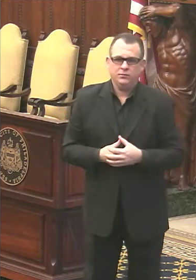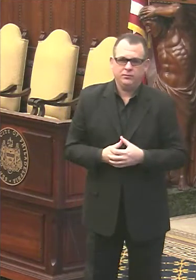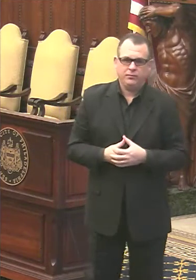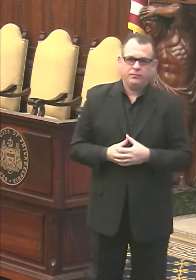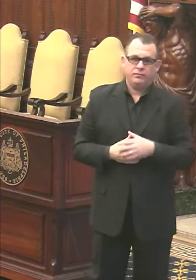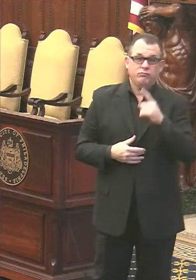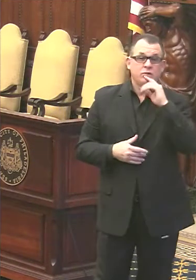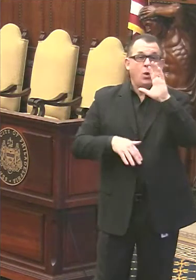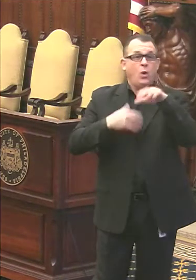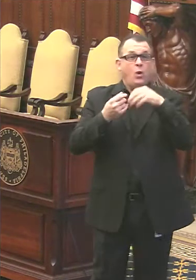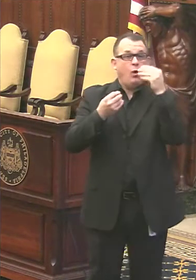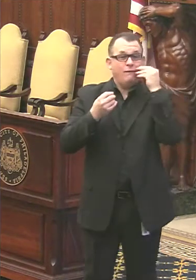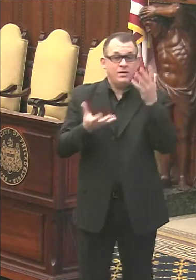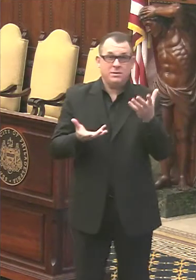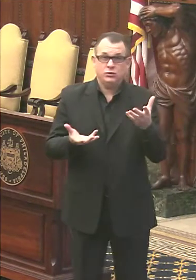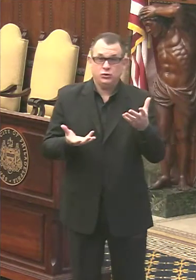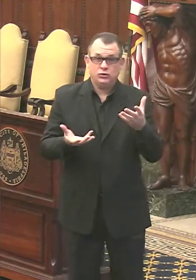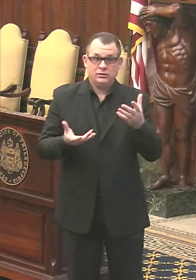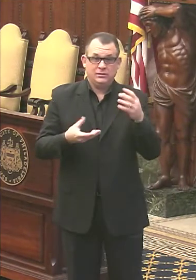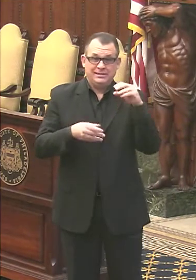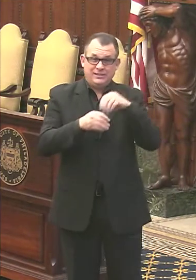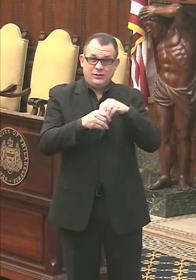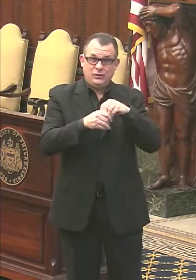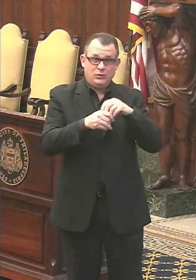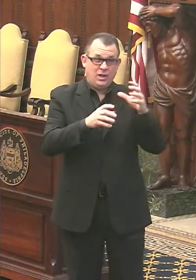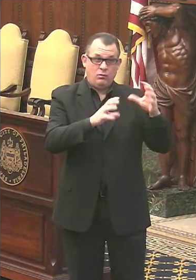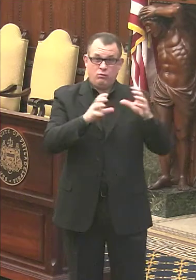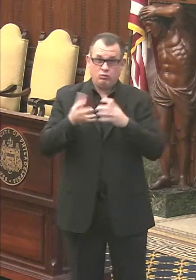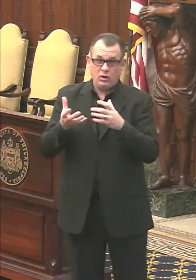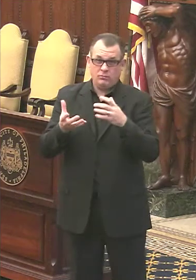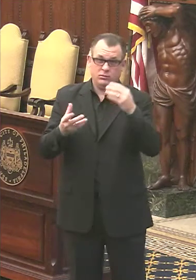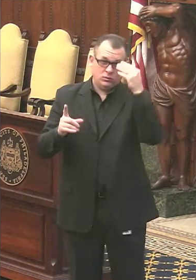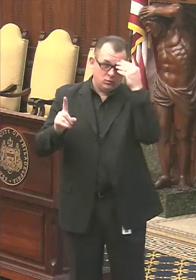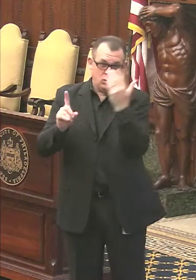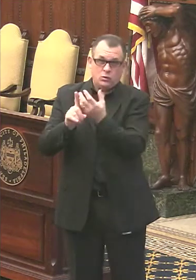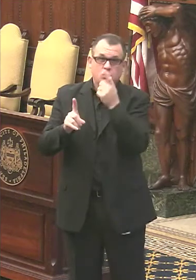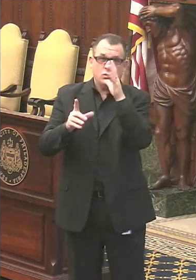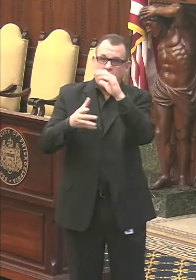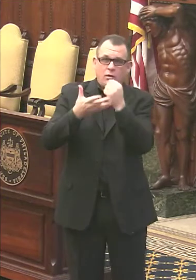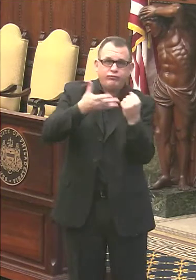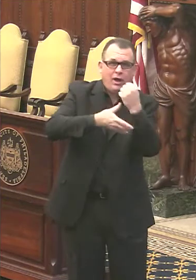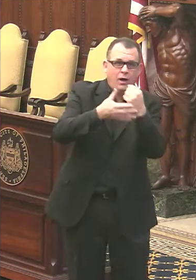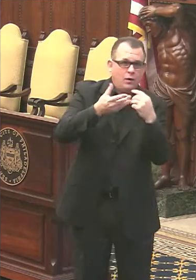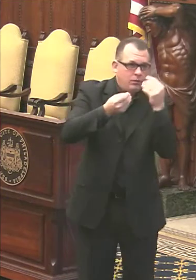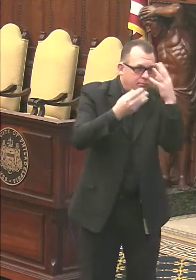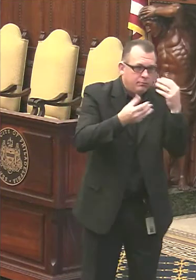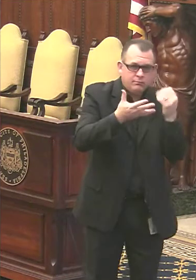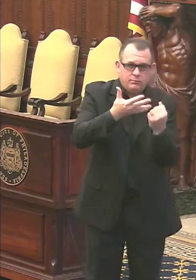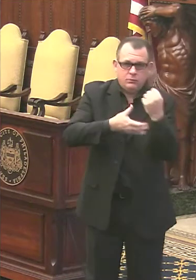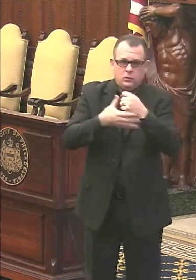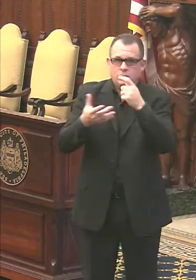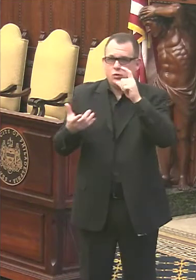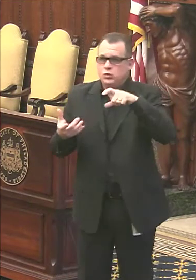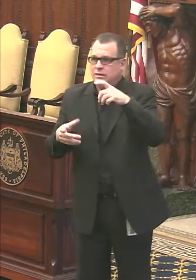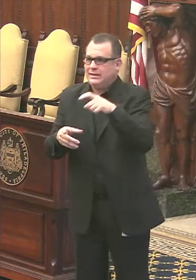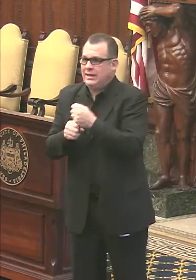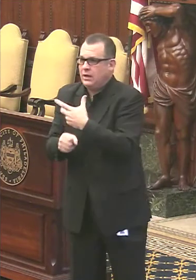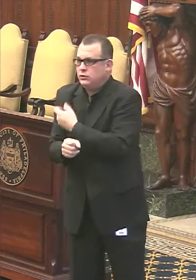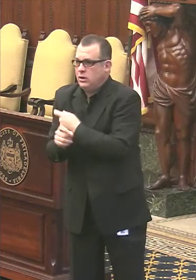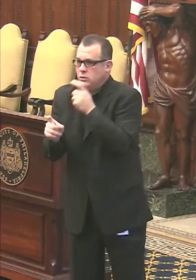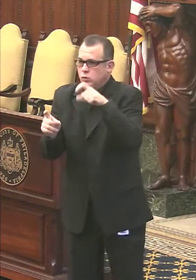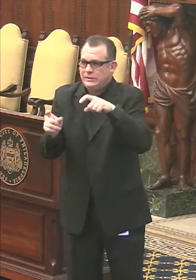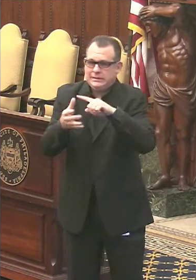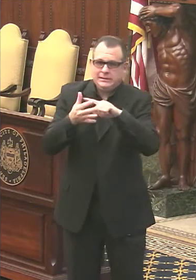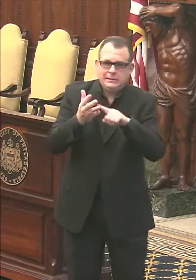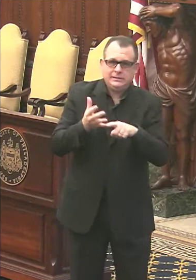the providers who are getting that, including those groups, I've been told, here's what the priority schemes are. Uh, and here's the people who should be vaccinated. Now, if people come in,